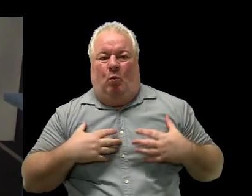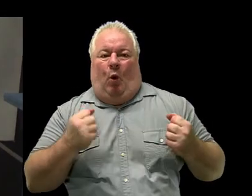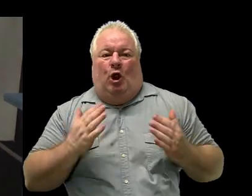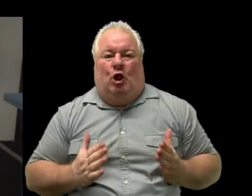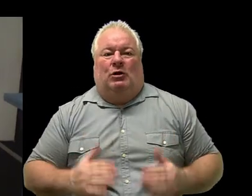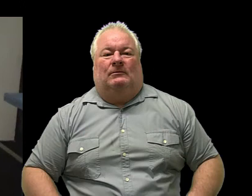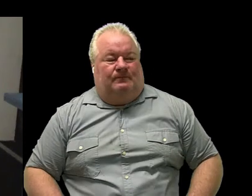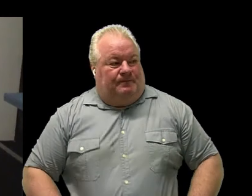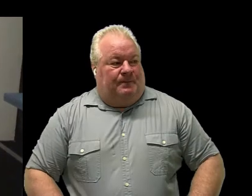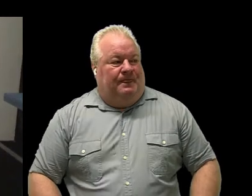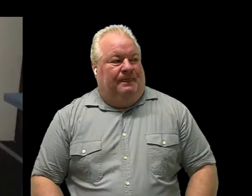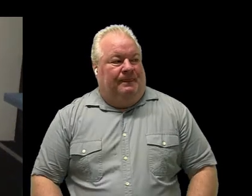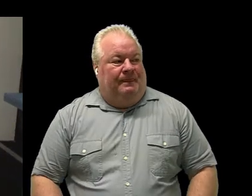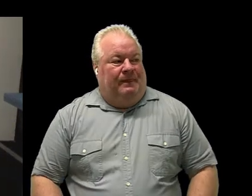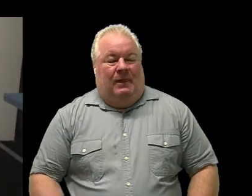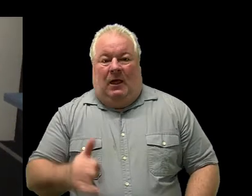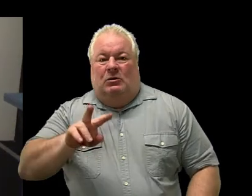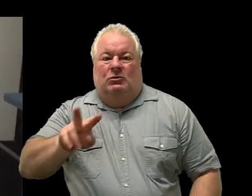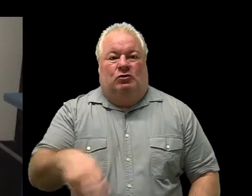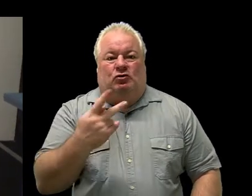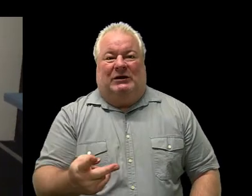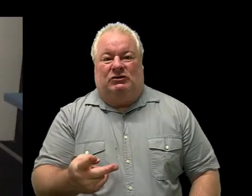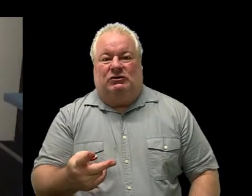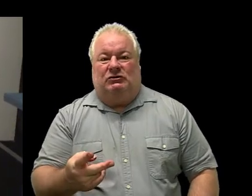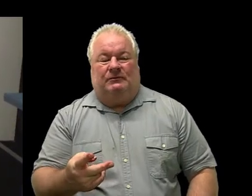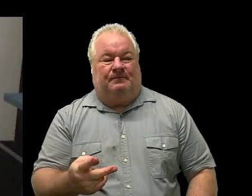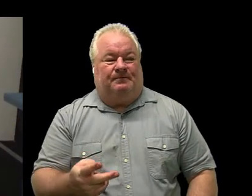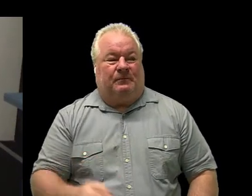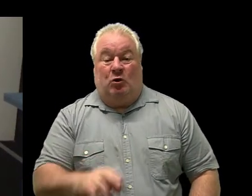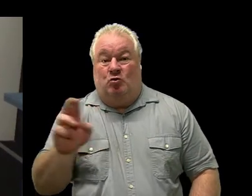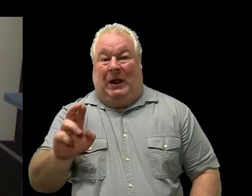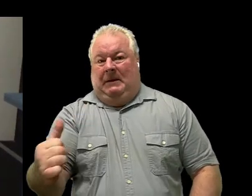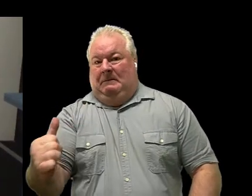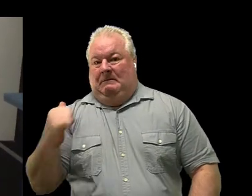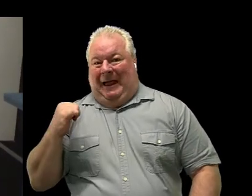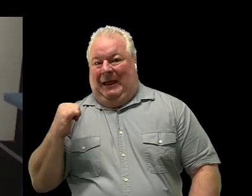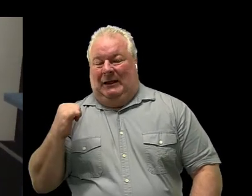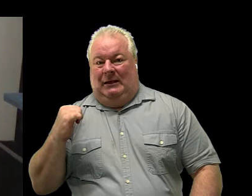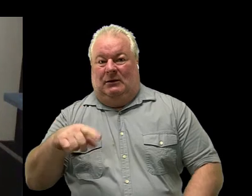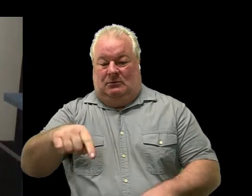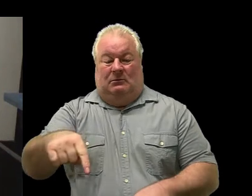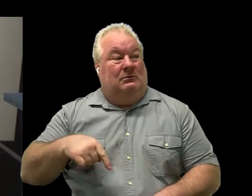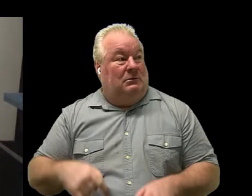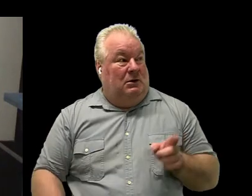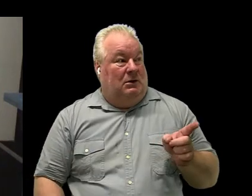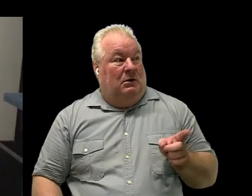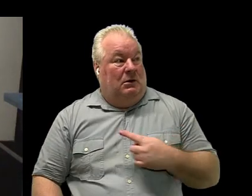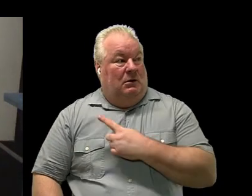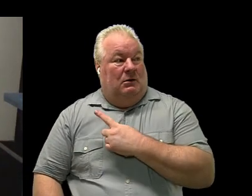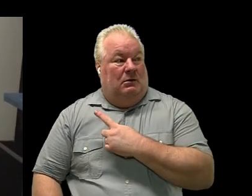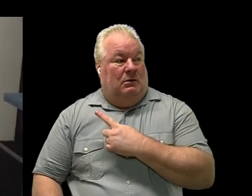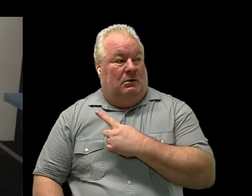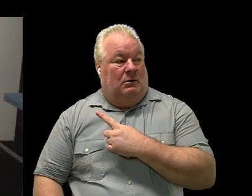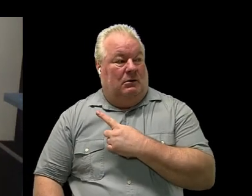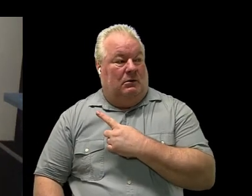foot forward we'll step the right foot back yeah back heel so the foot is about an